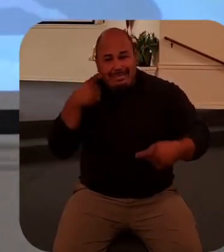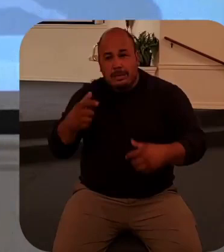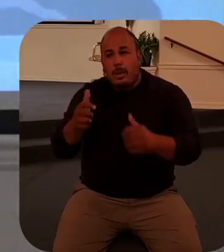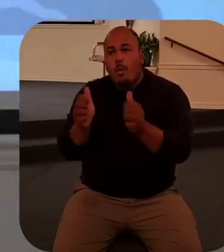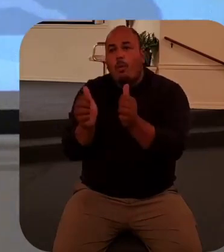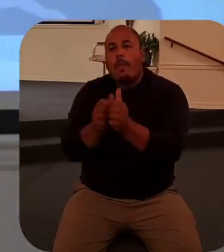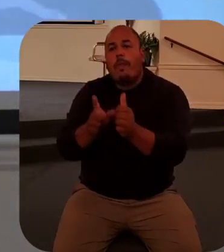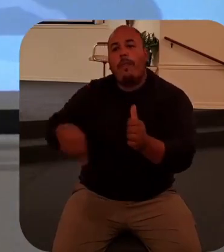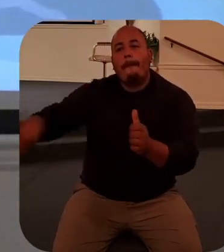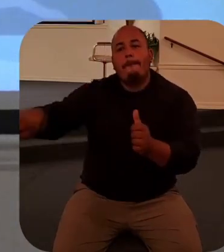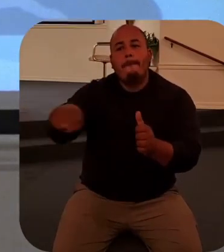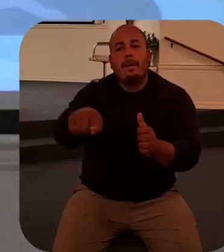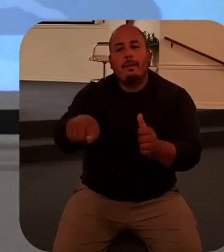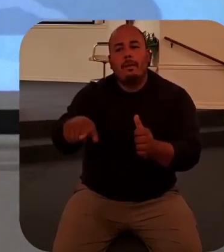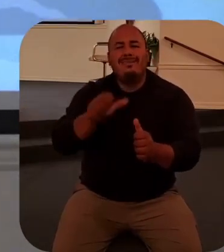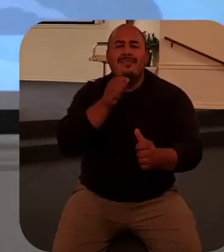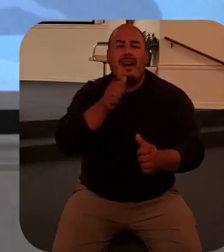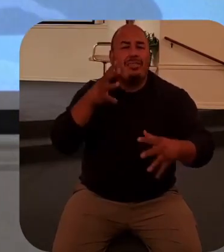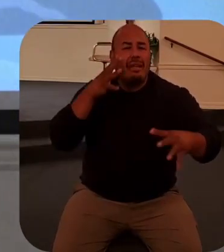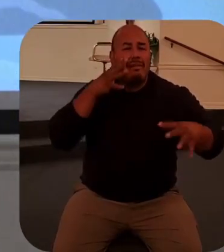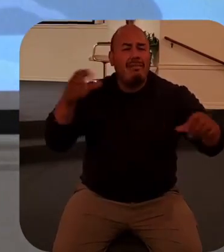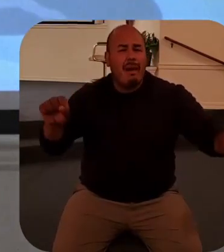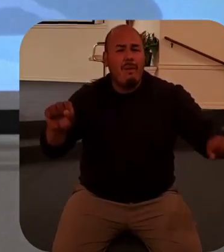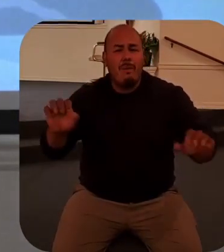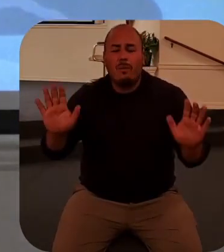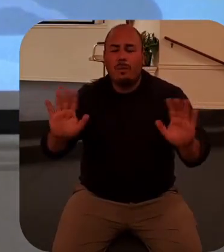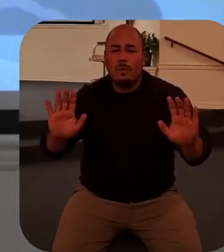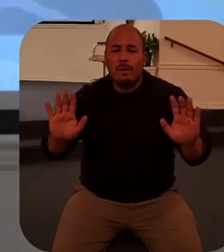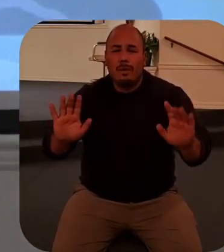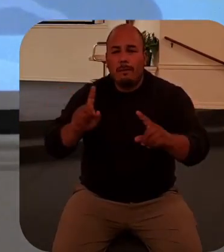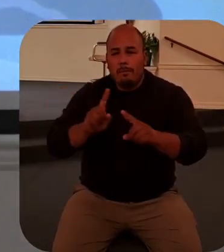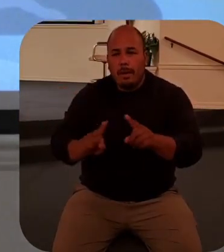he's hearing around him, but tears of genuine sorrow.